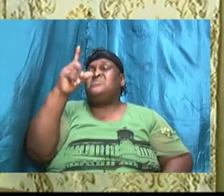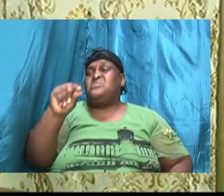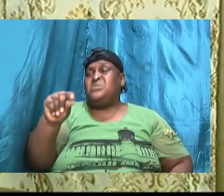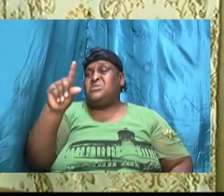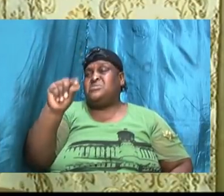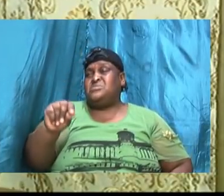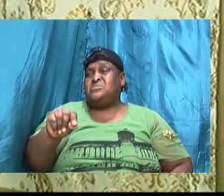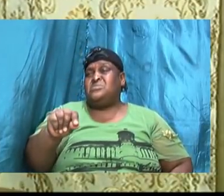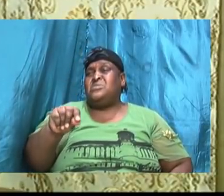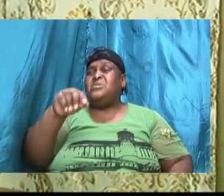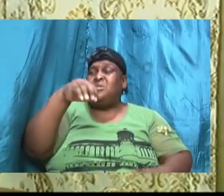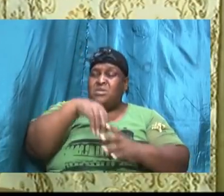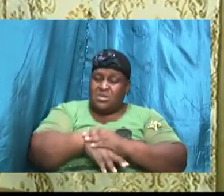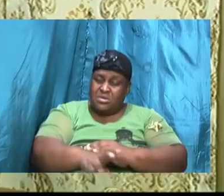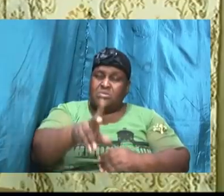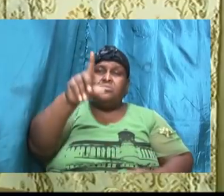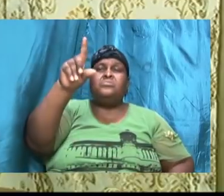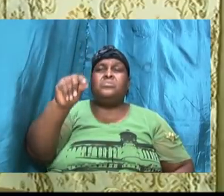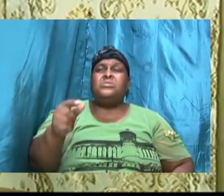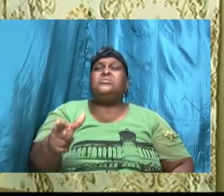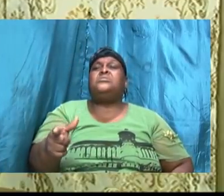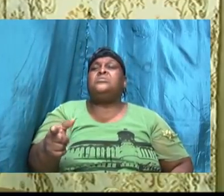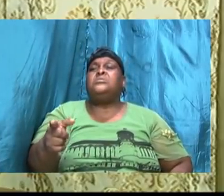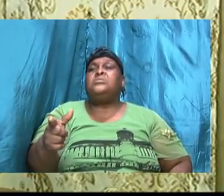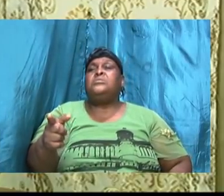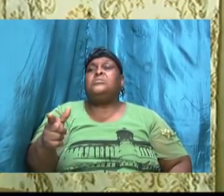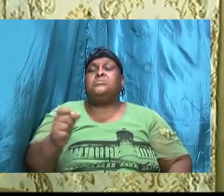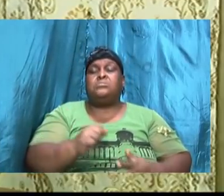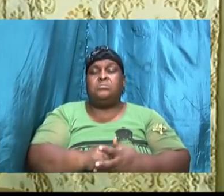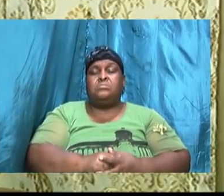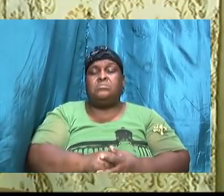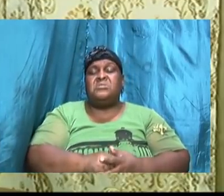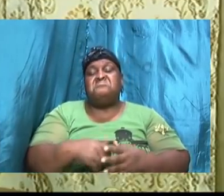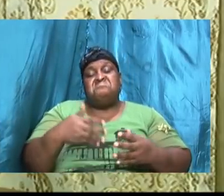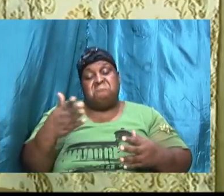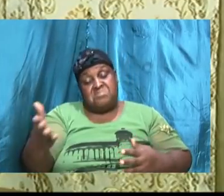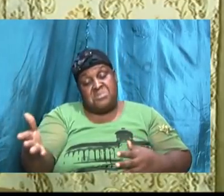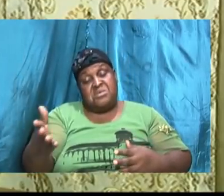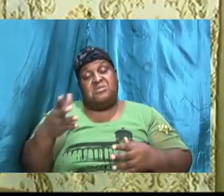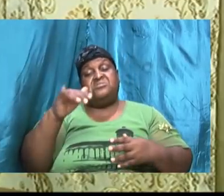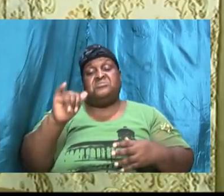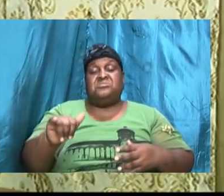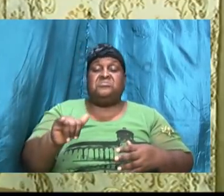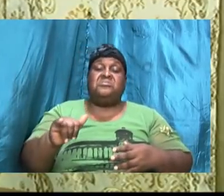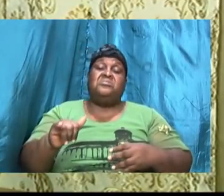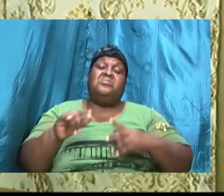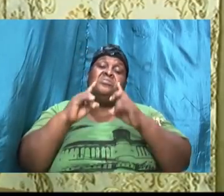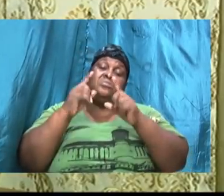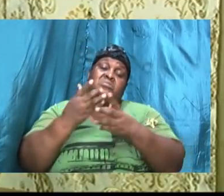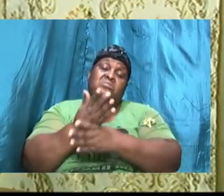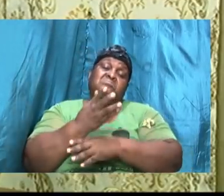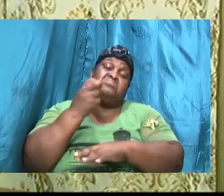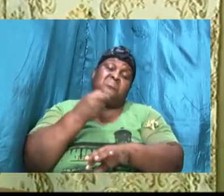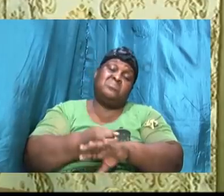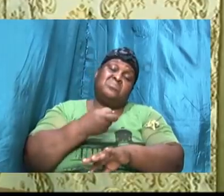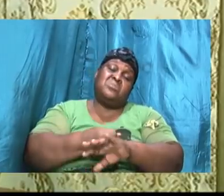2021, and they are still going through a rough time.